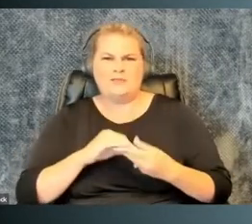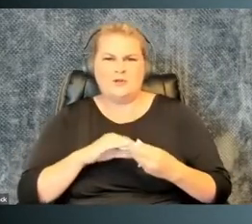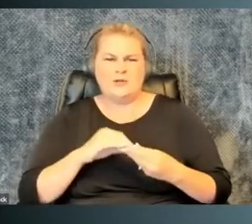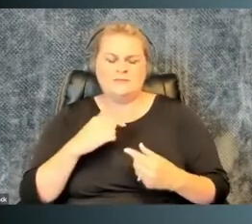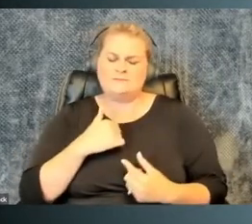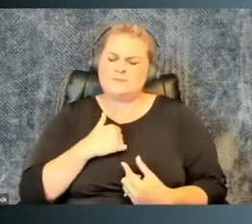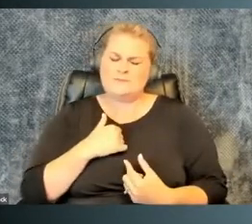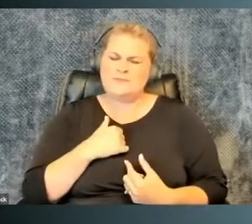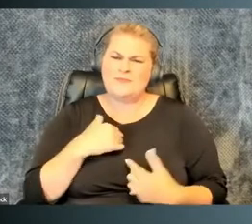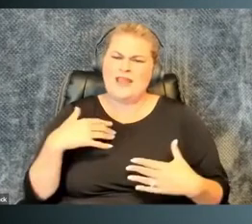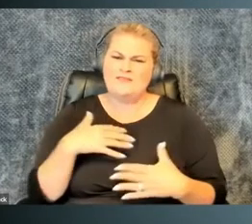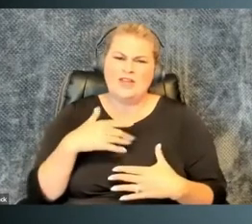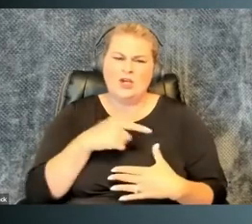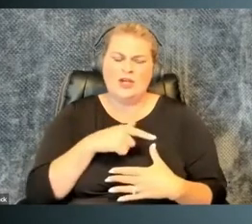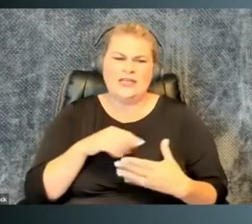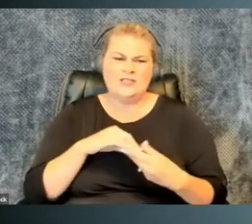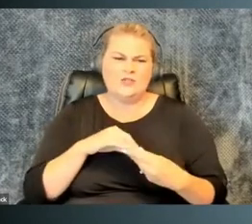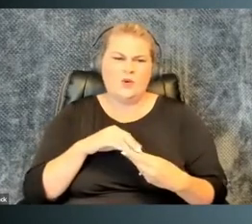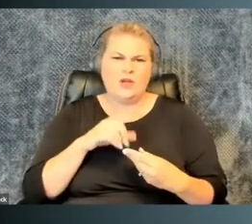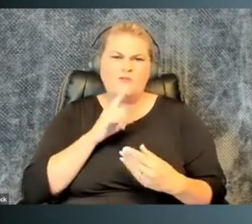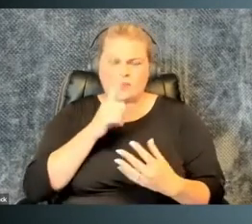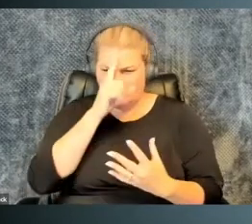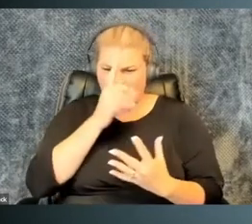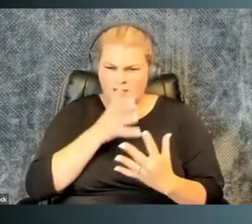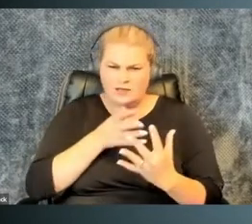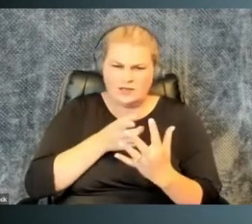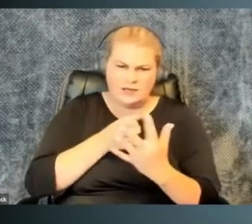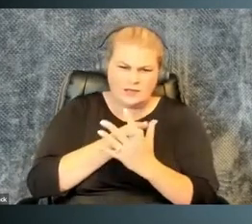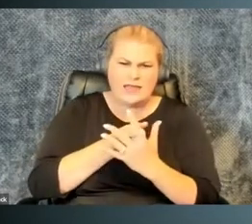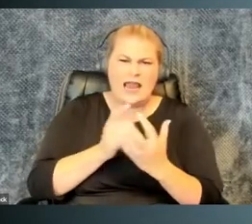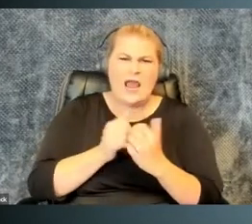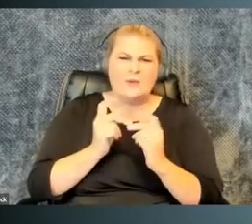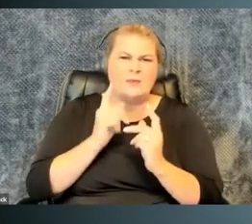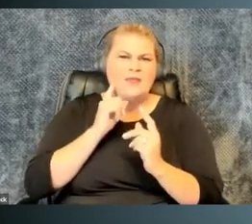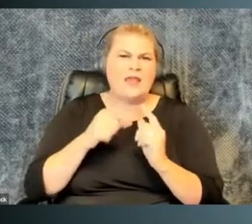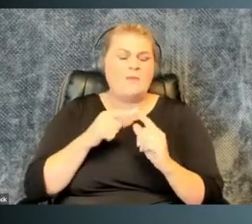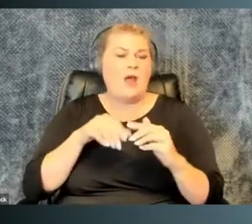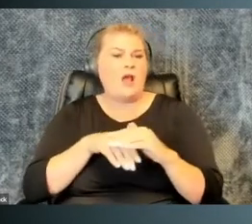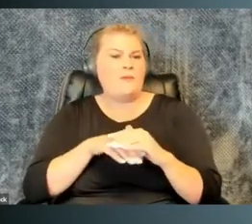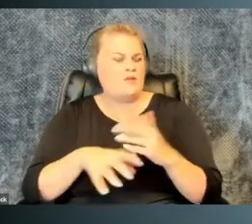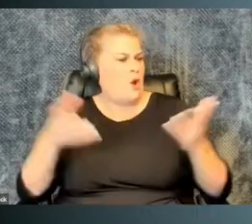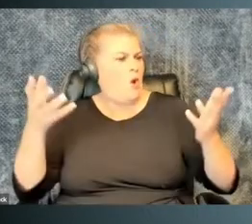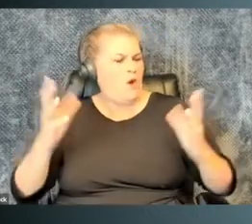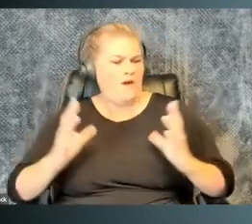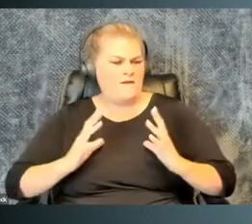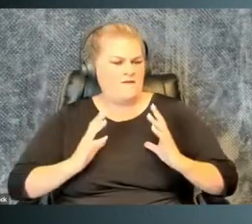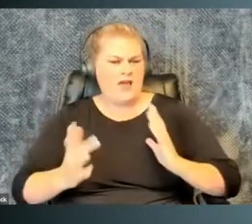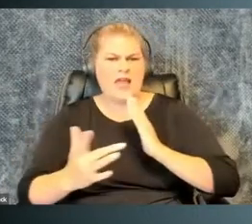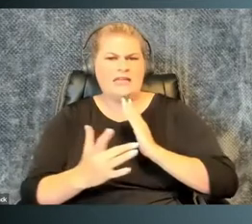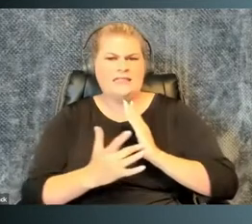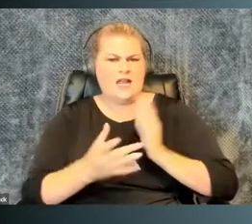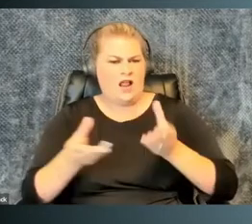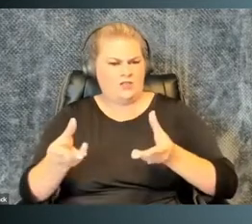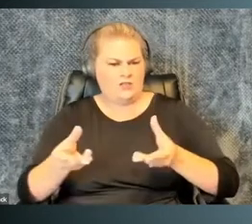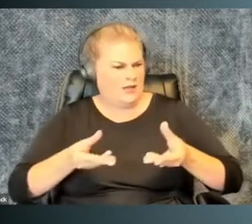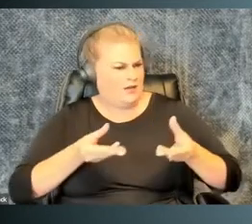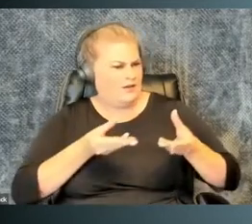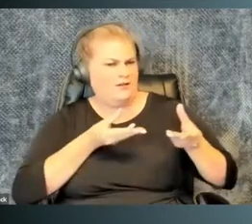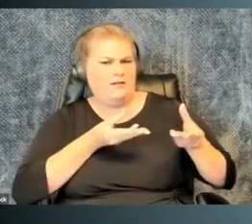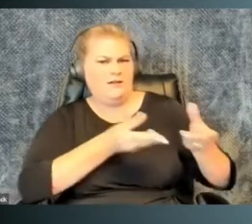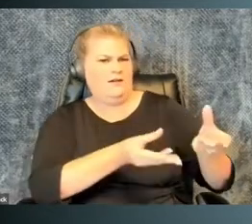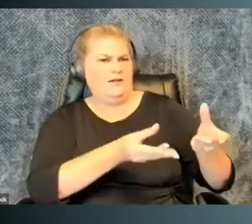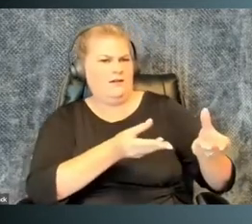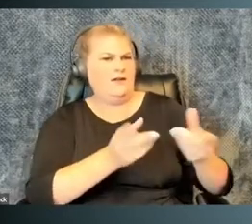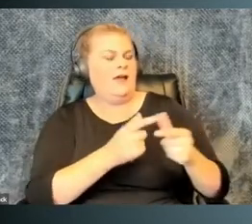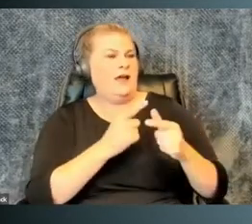news and entertainment stories. I fear that this story seeps into how people think about accommodations, that you get this